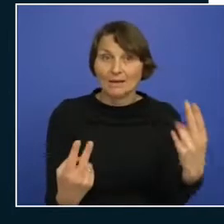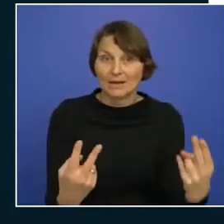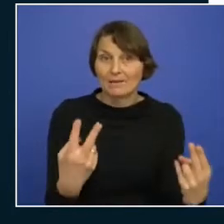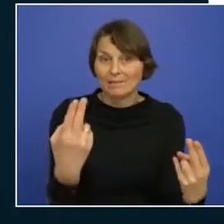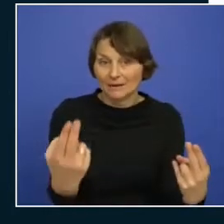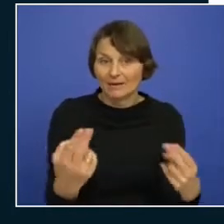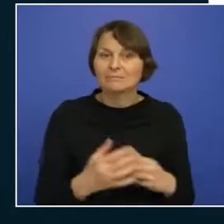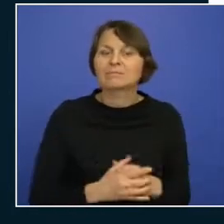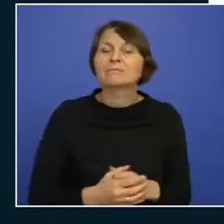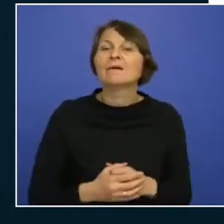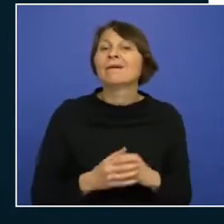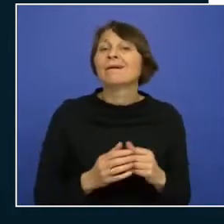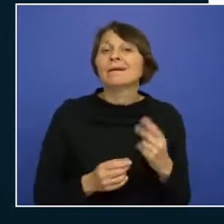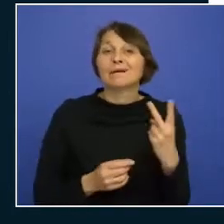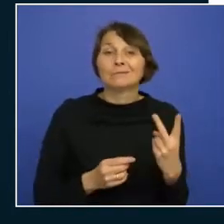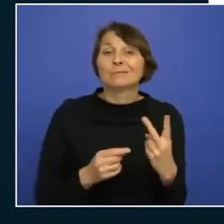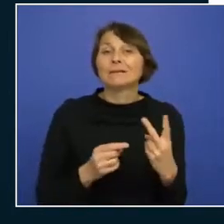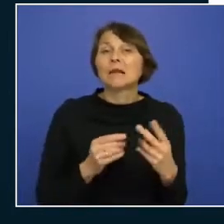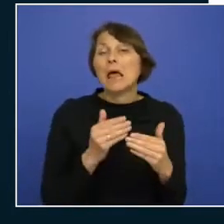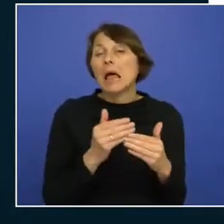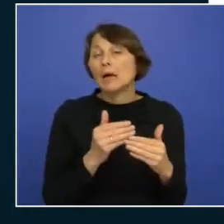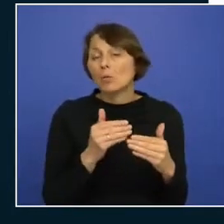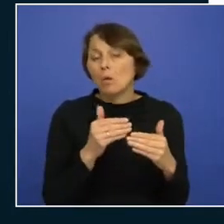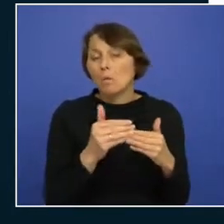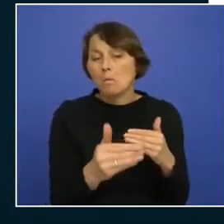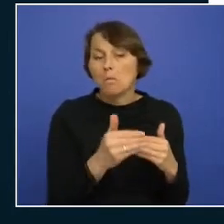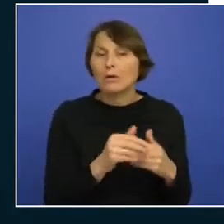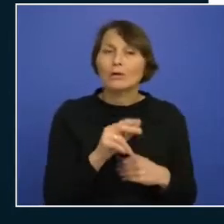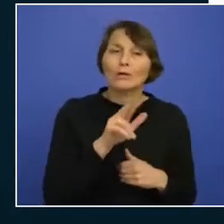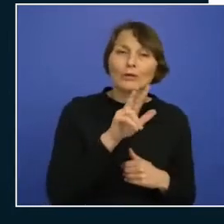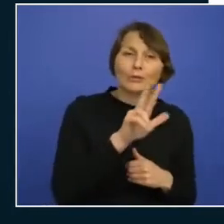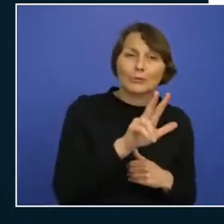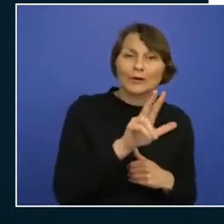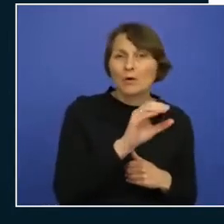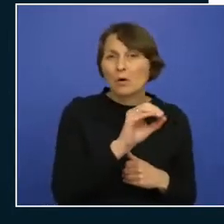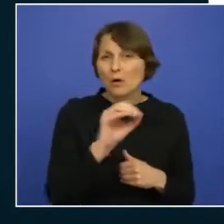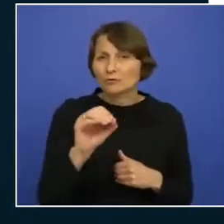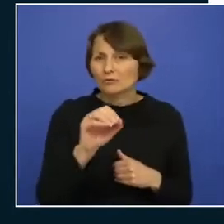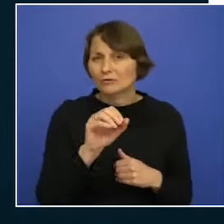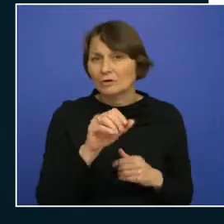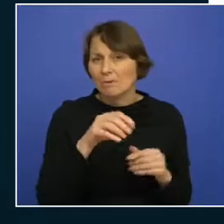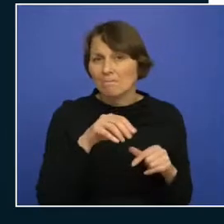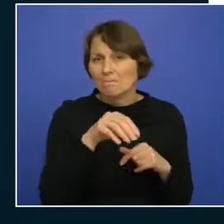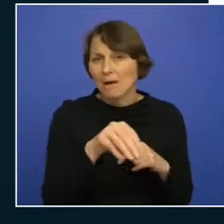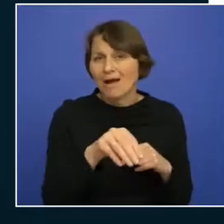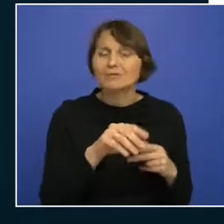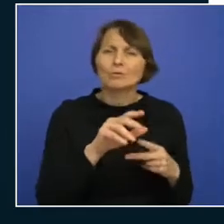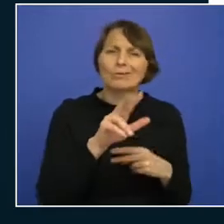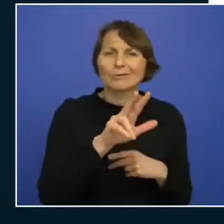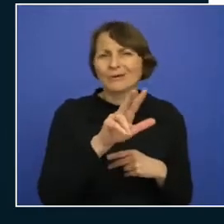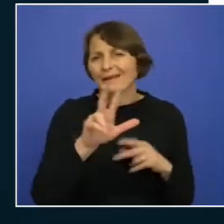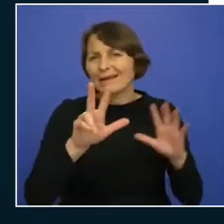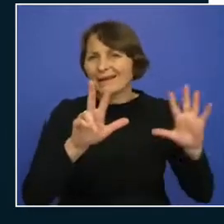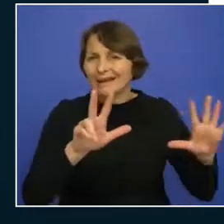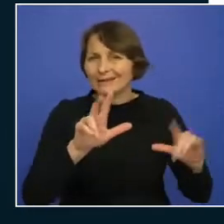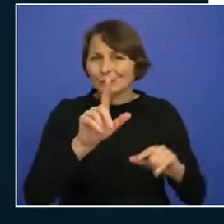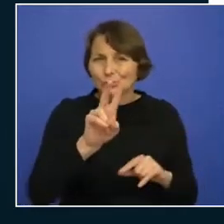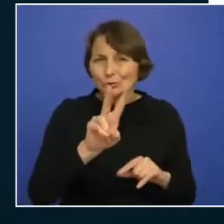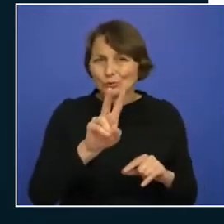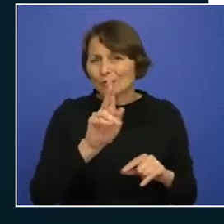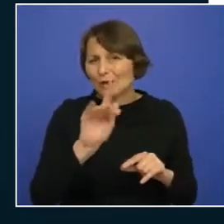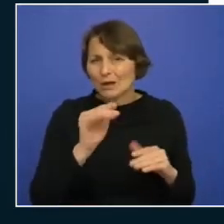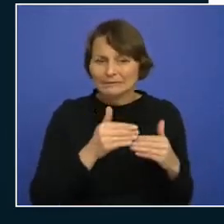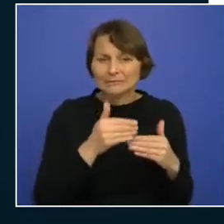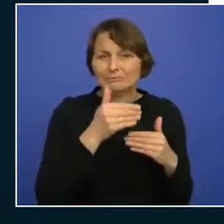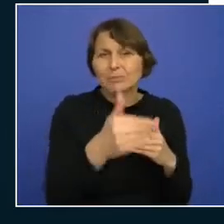located at least 300 miles or 482 kilometers apart which is sometimes impossible but